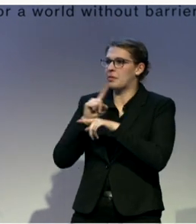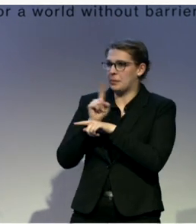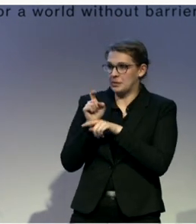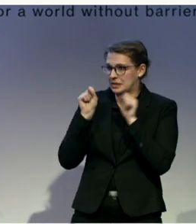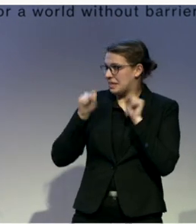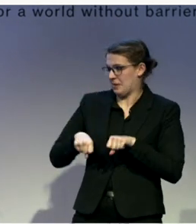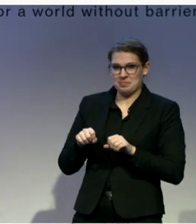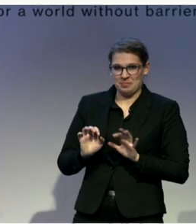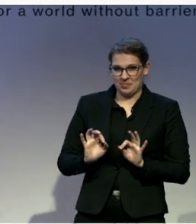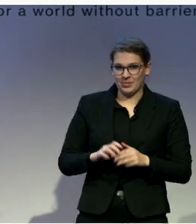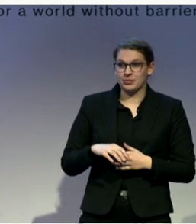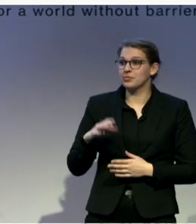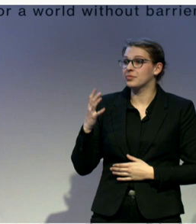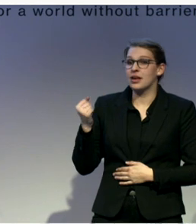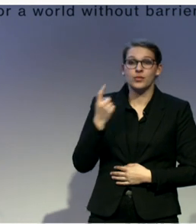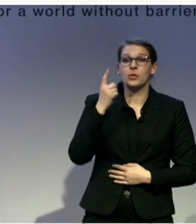questions. Please.